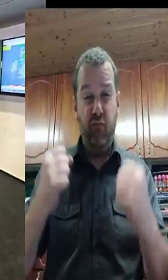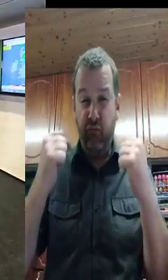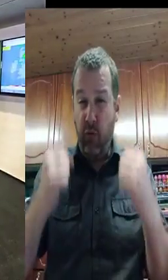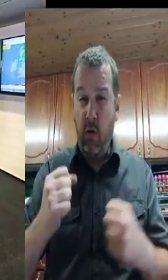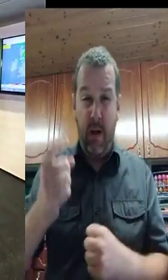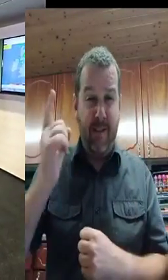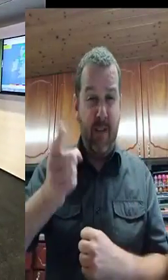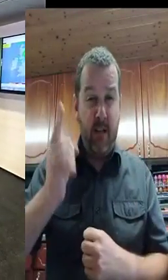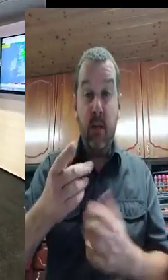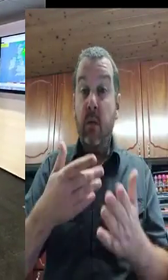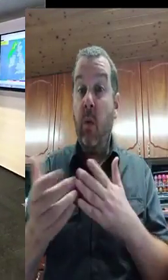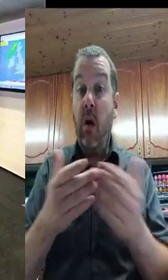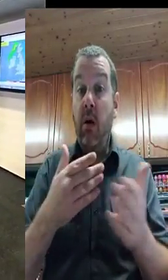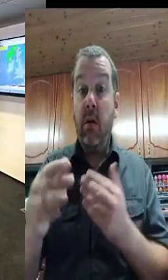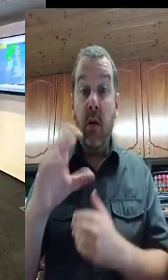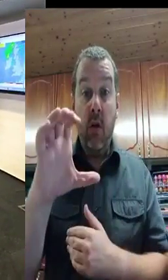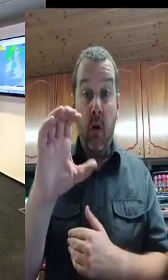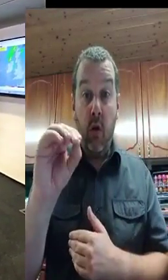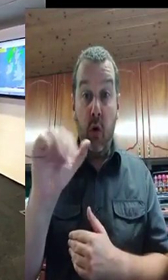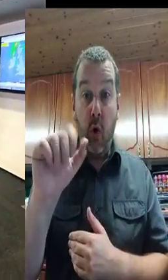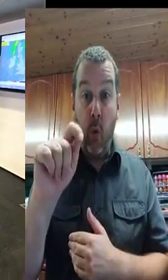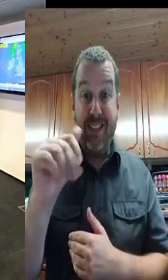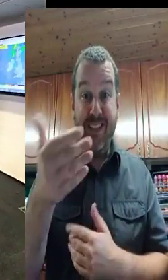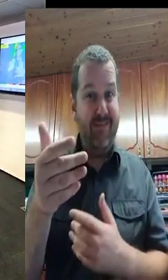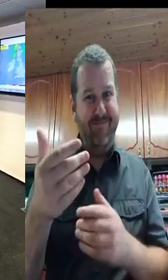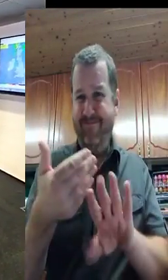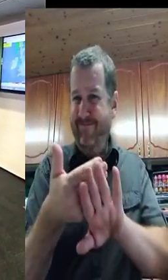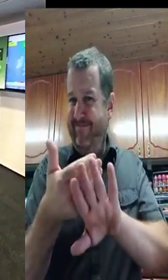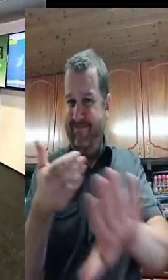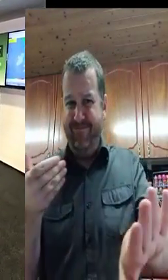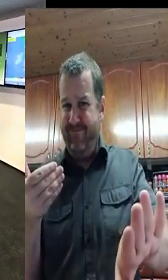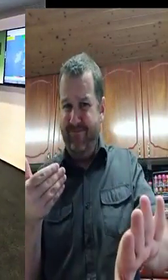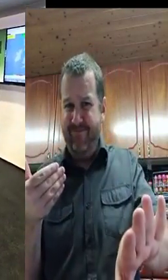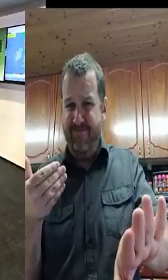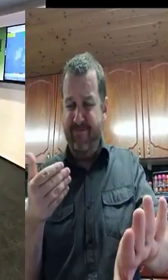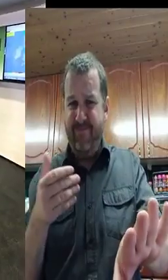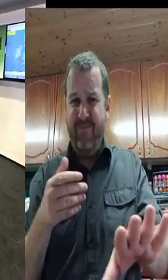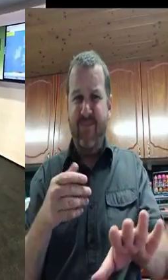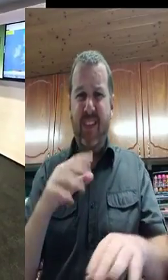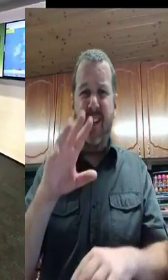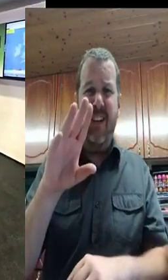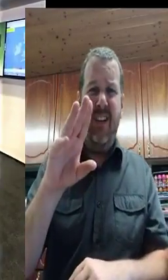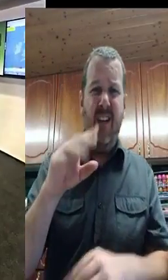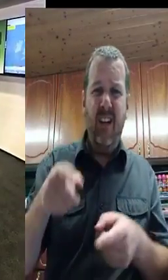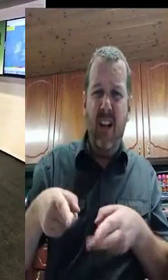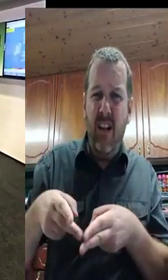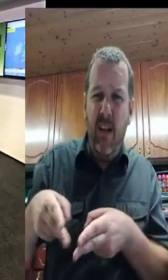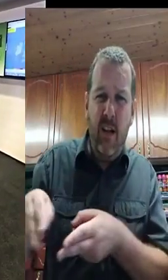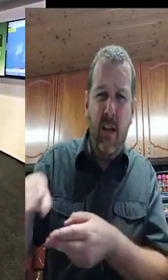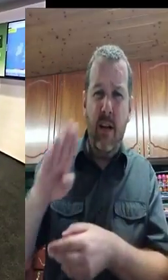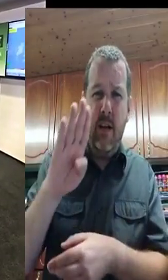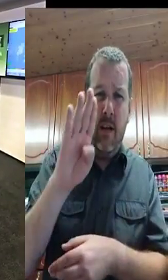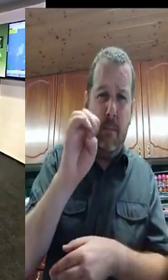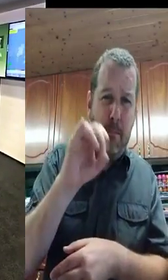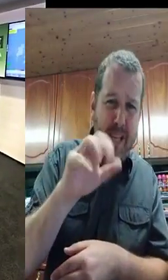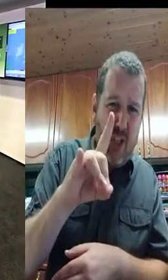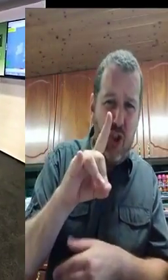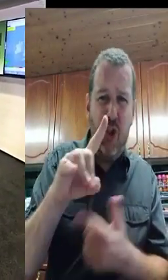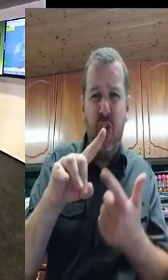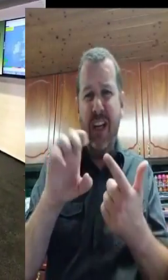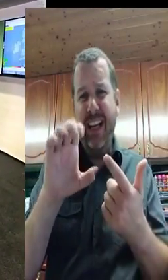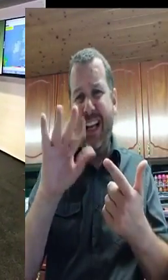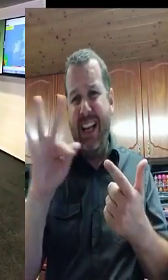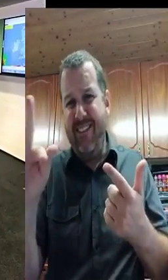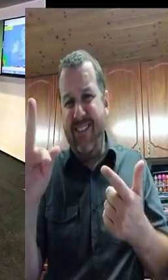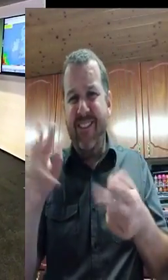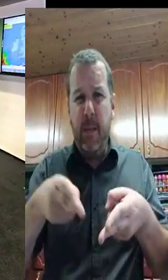week. We do expect that storm ophelia is going to have some impact on electricity networks and our customers over the